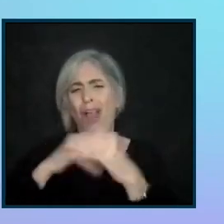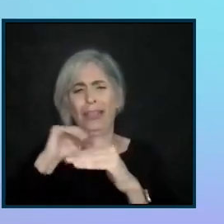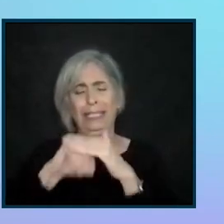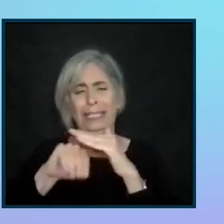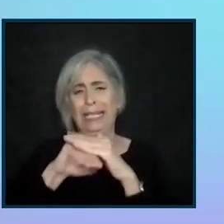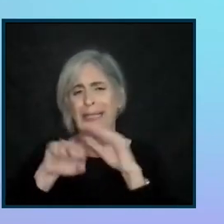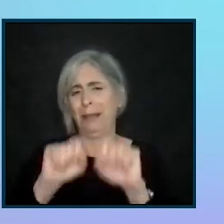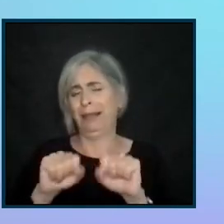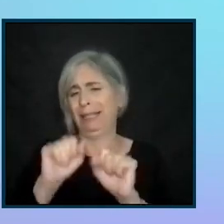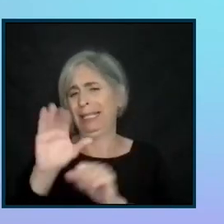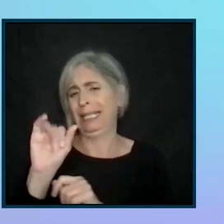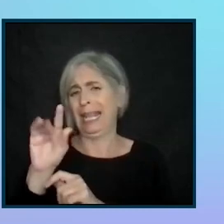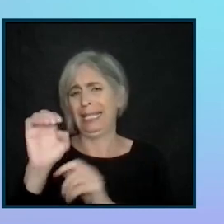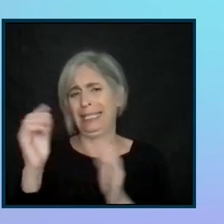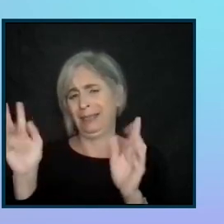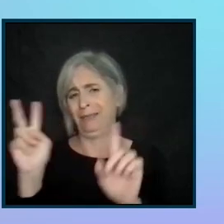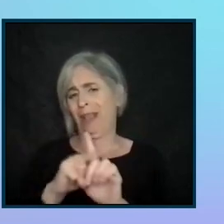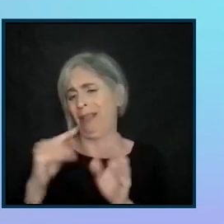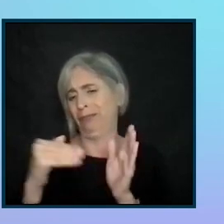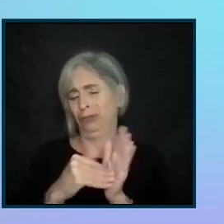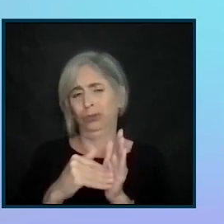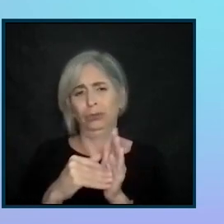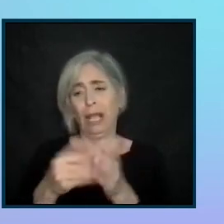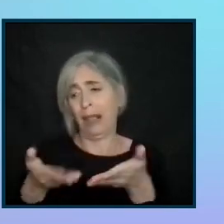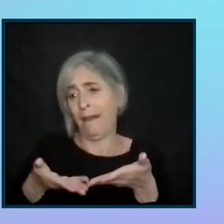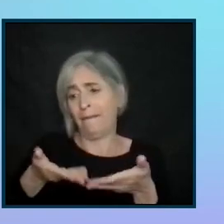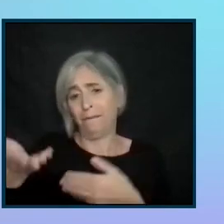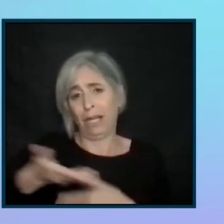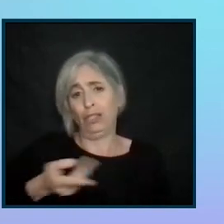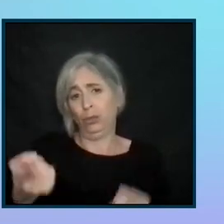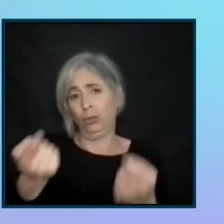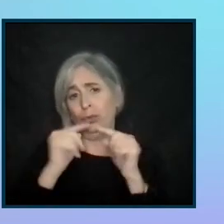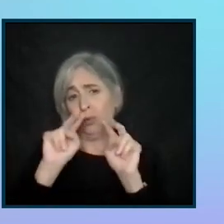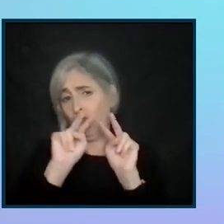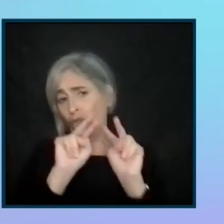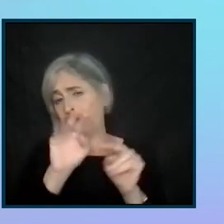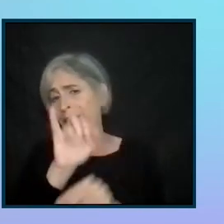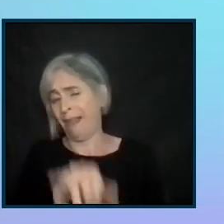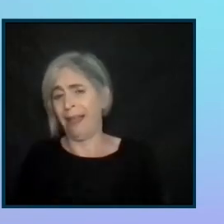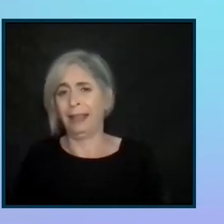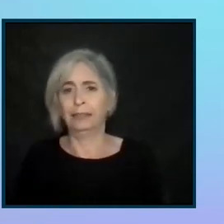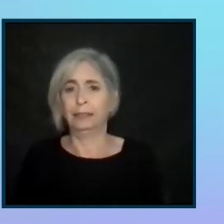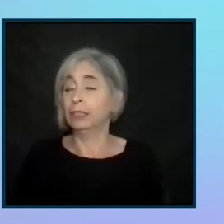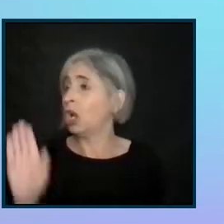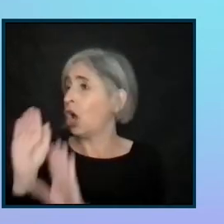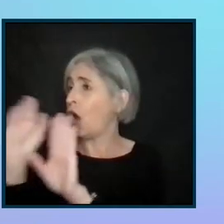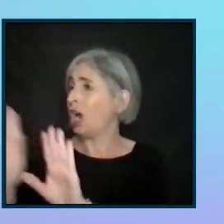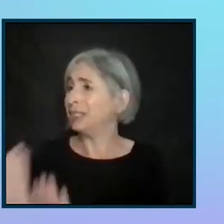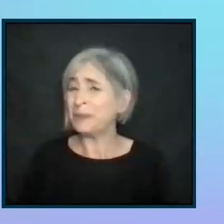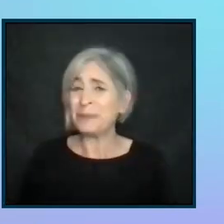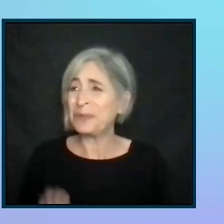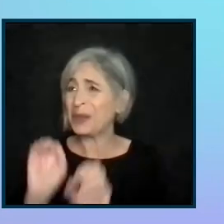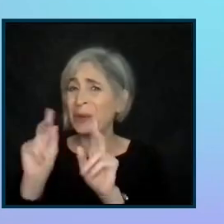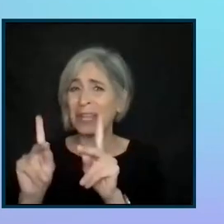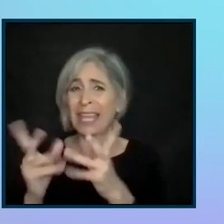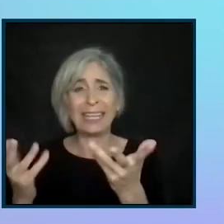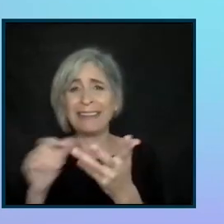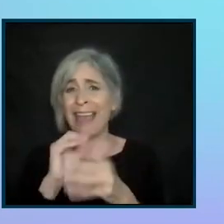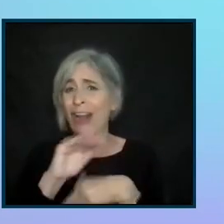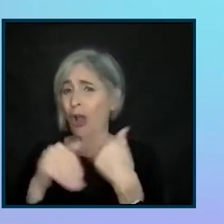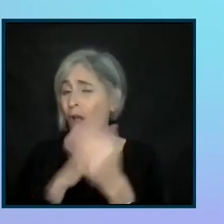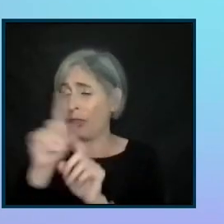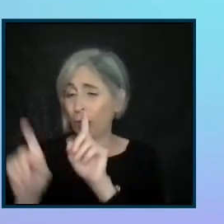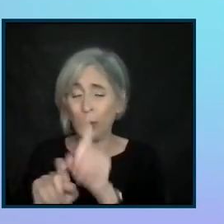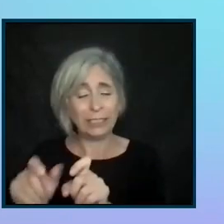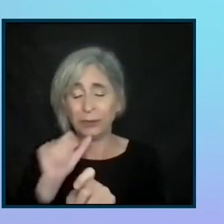lawsuits, or structured negotiations. So I invite you to take a look at that, too. Awesome. All right. We probably won't get through all these,